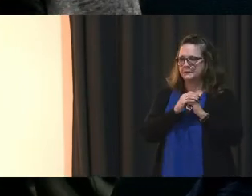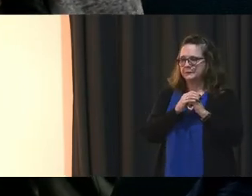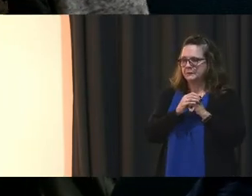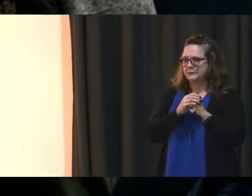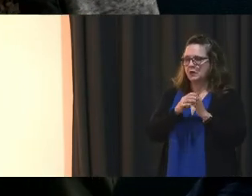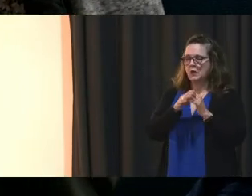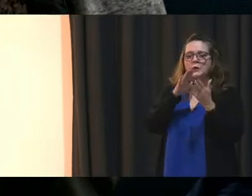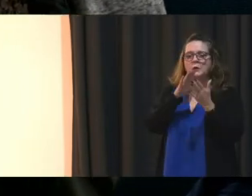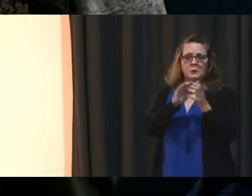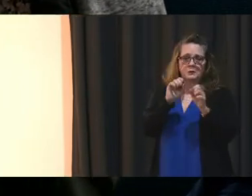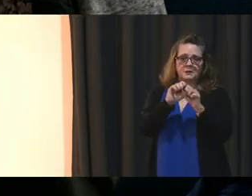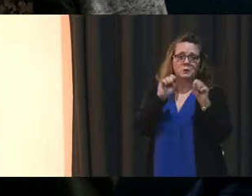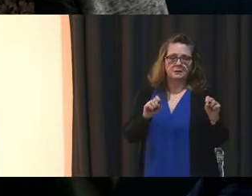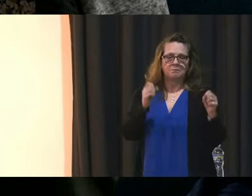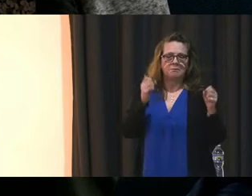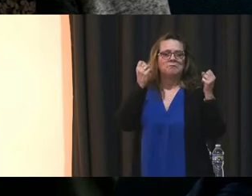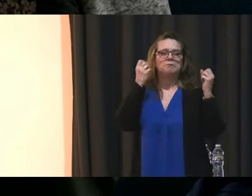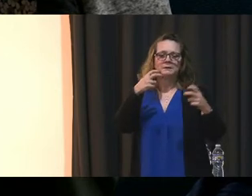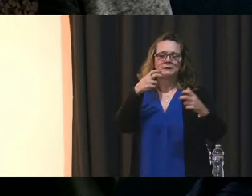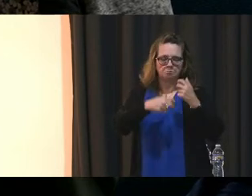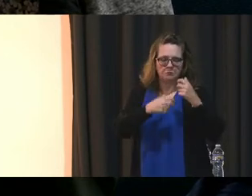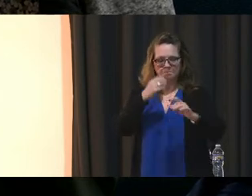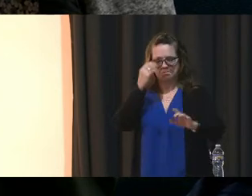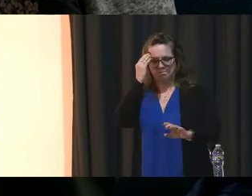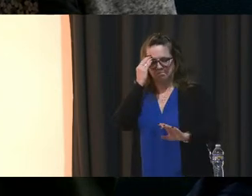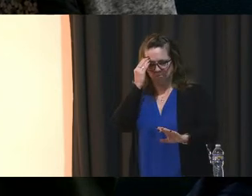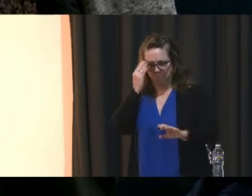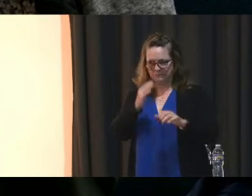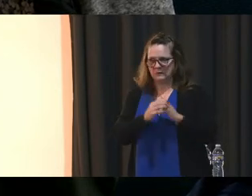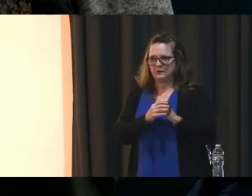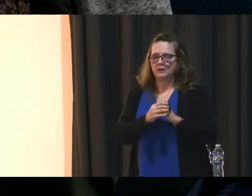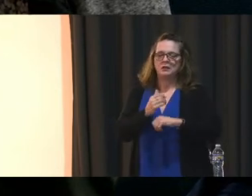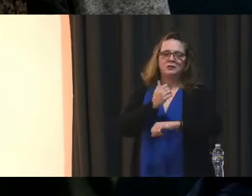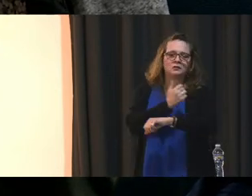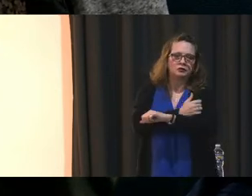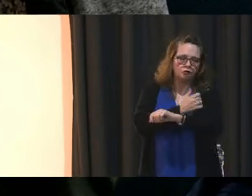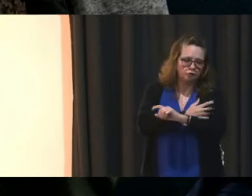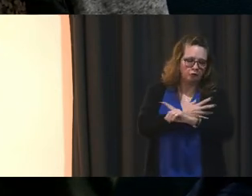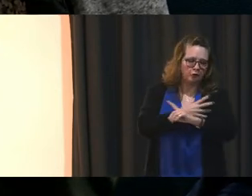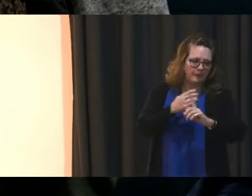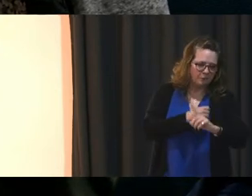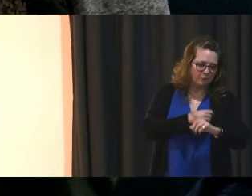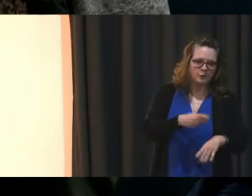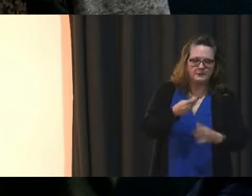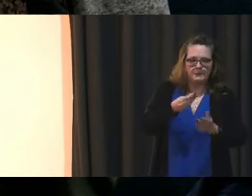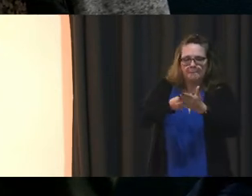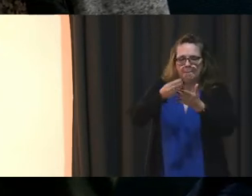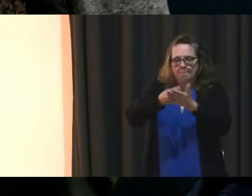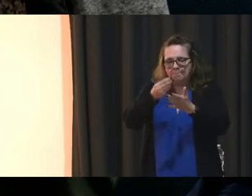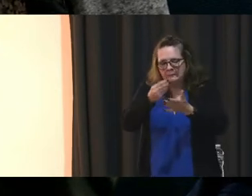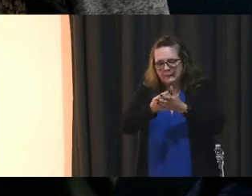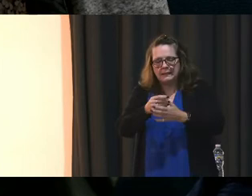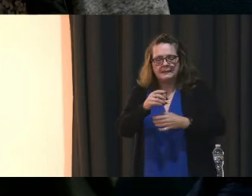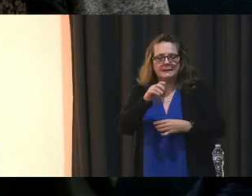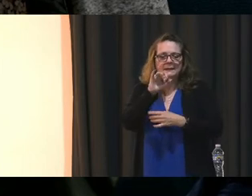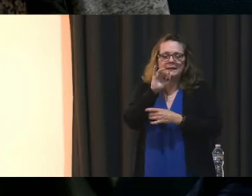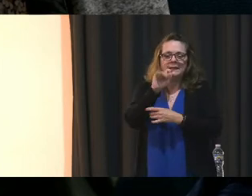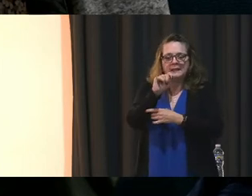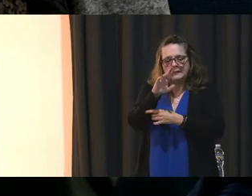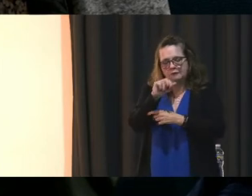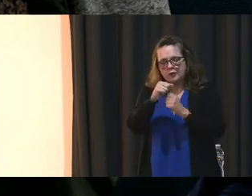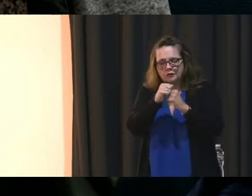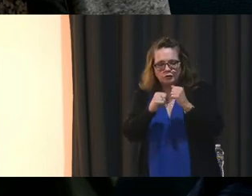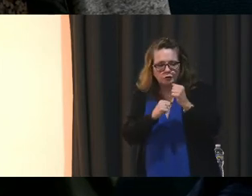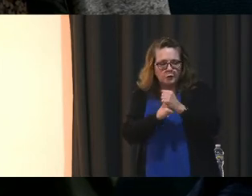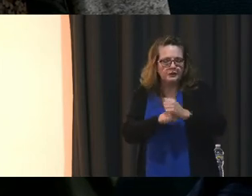School system has a lot of problems, like with the drug abuse and the funding and the infrastructure and the construction